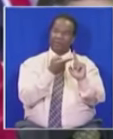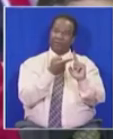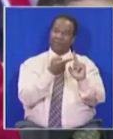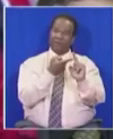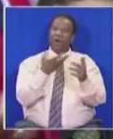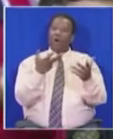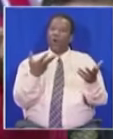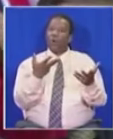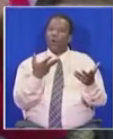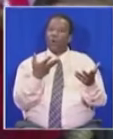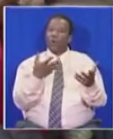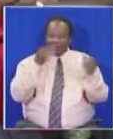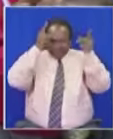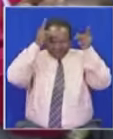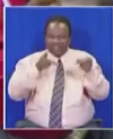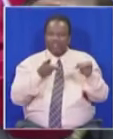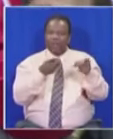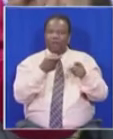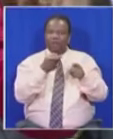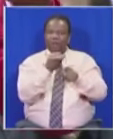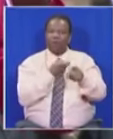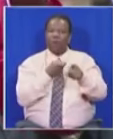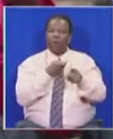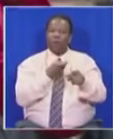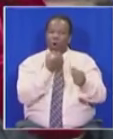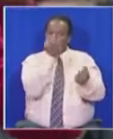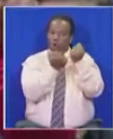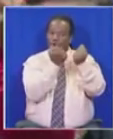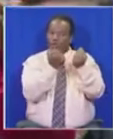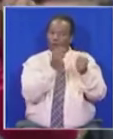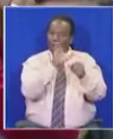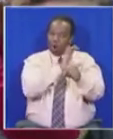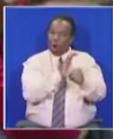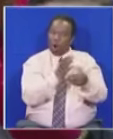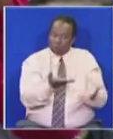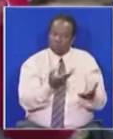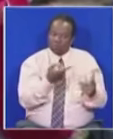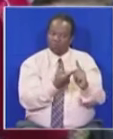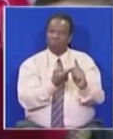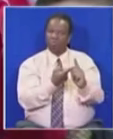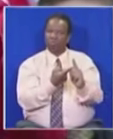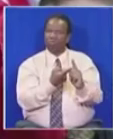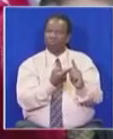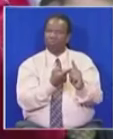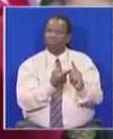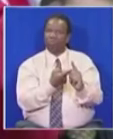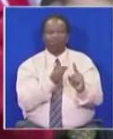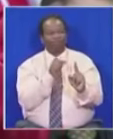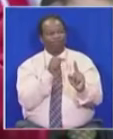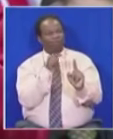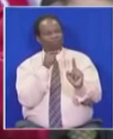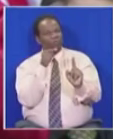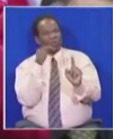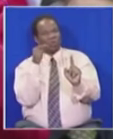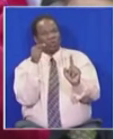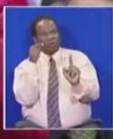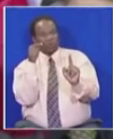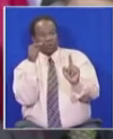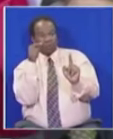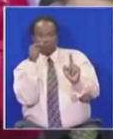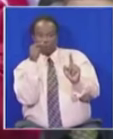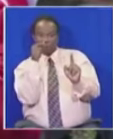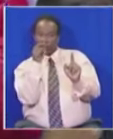Constitutional Court. And this story that you voted, the story that you voted,